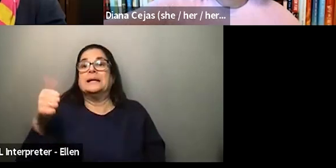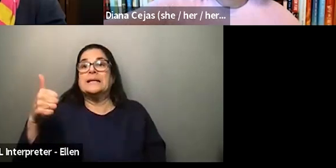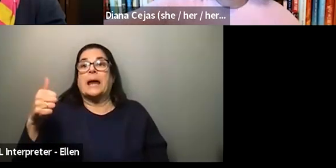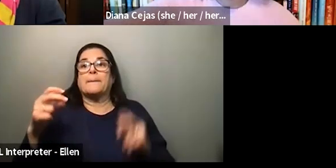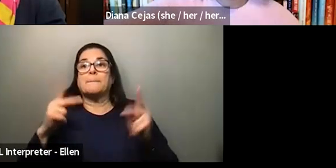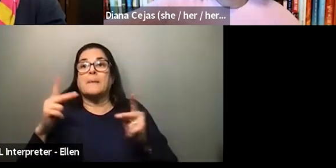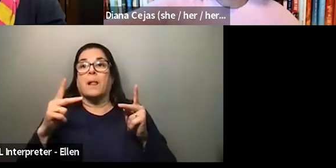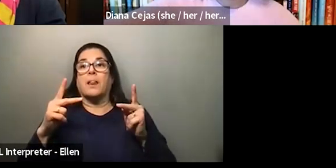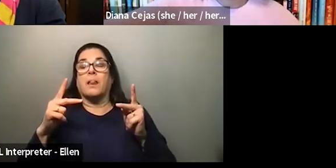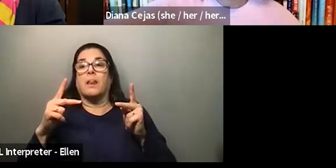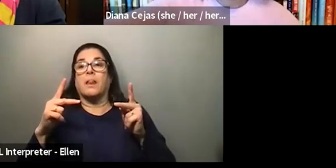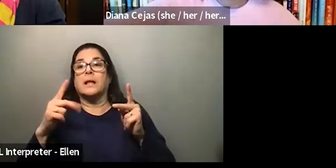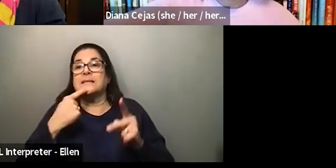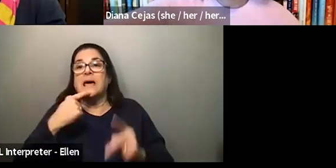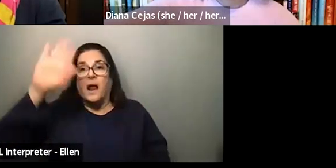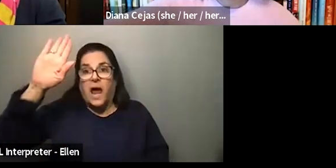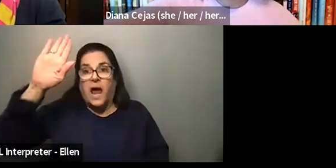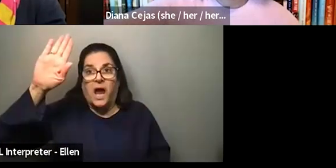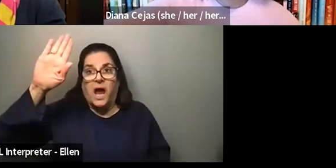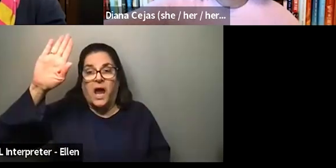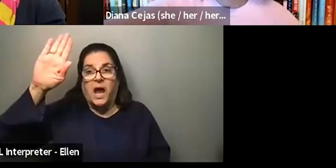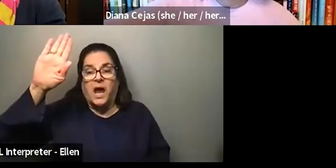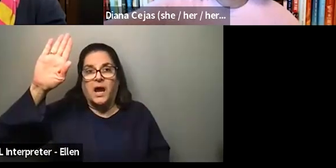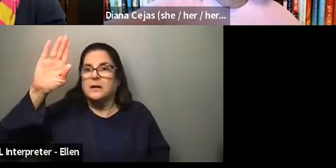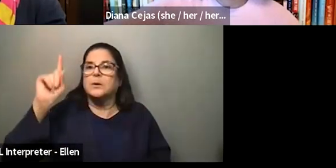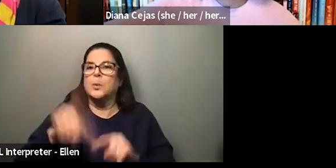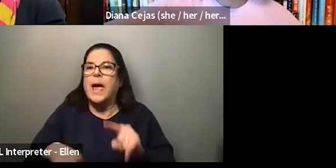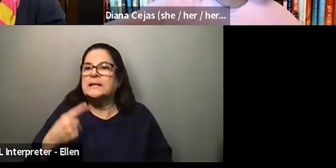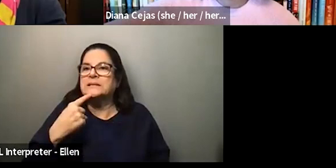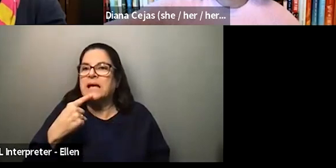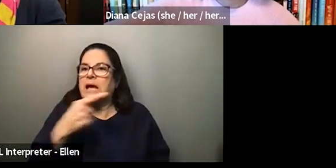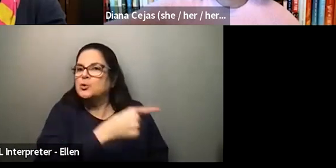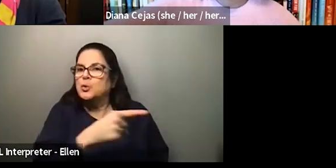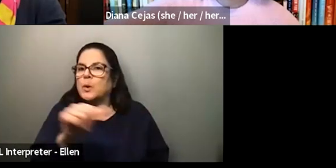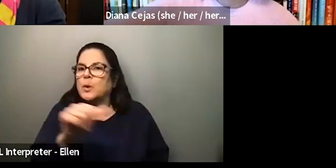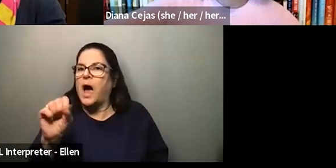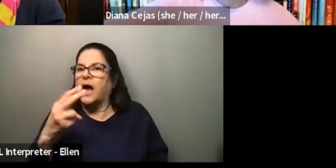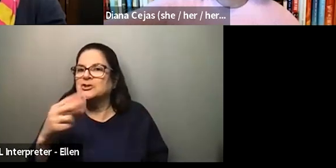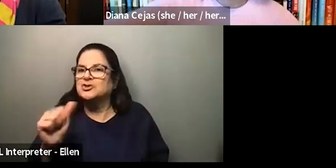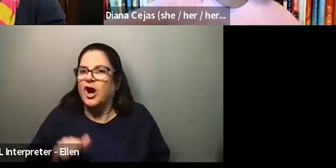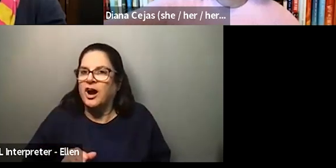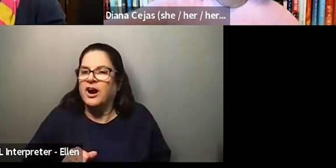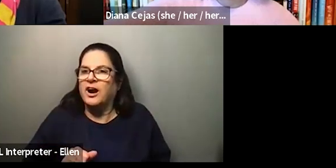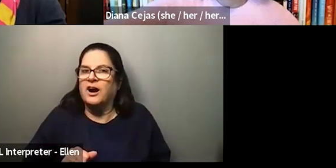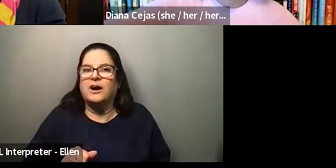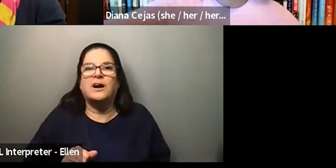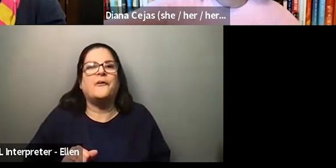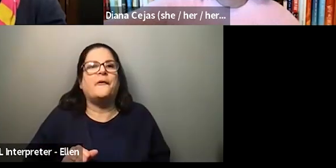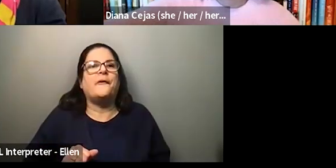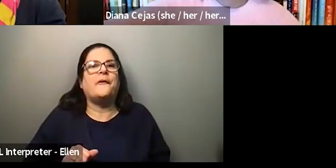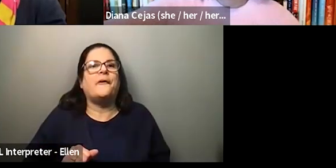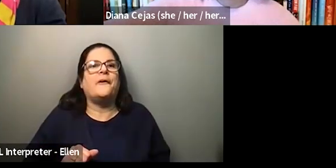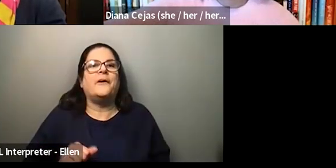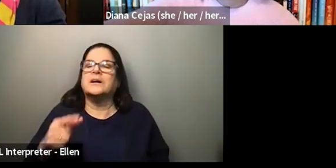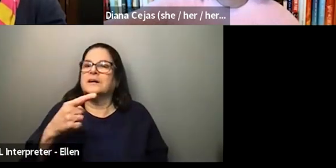to the plate and saying, hey, you know, you can't say that to Ashna, you know, or this is not, you know, this is off topic, like,